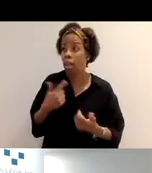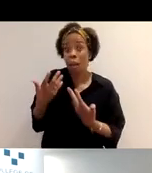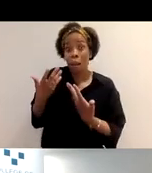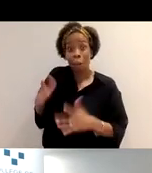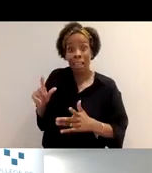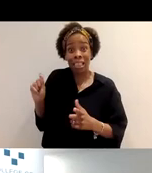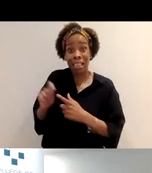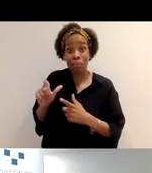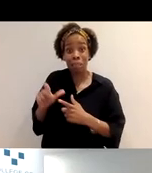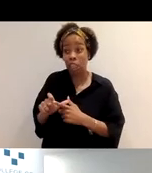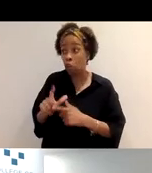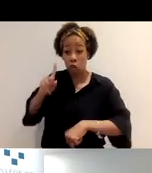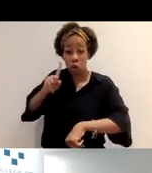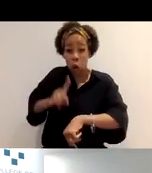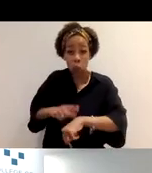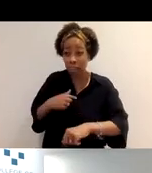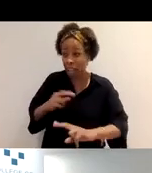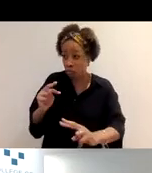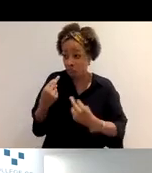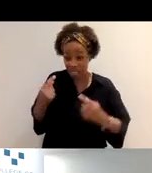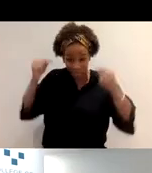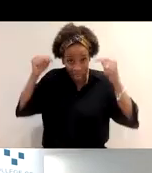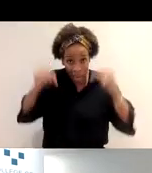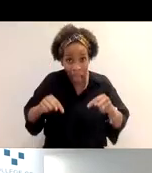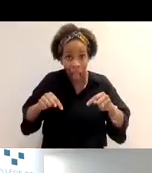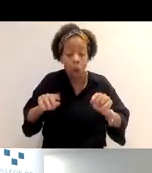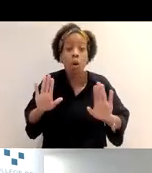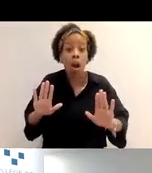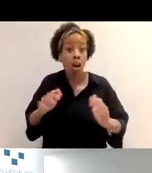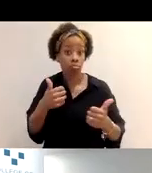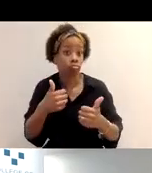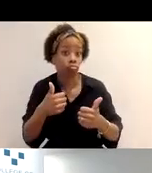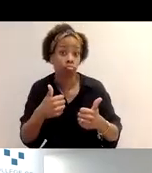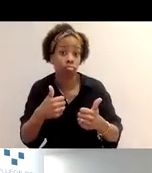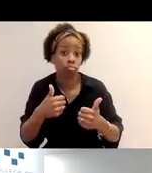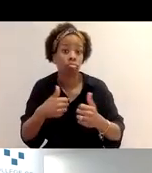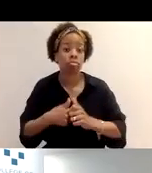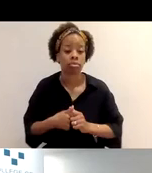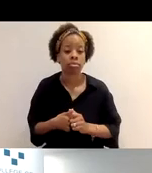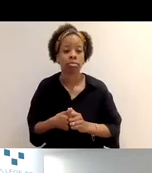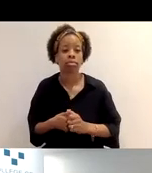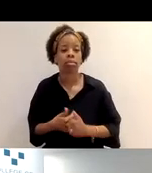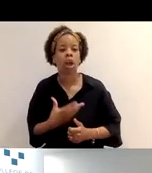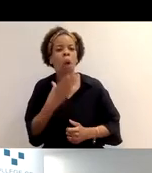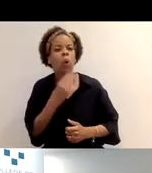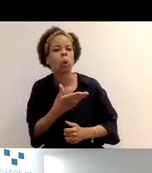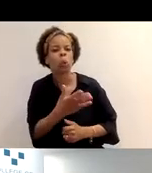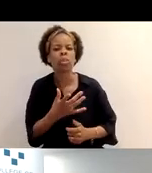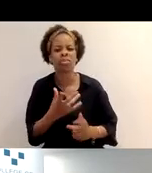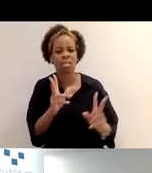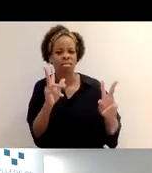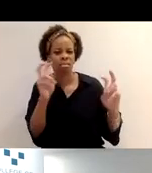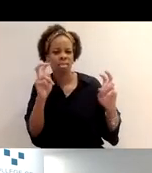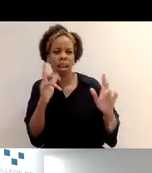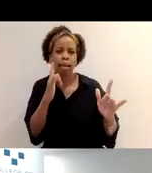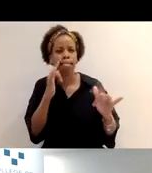genuinely reflect on it and add all of the information in that you want to. So I'll just use test activity as,